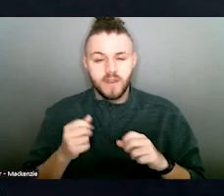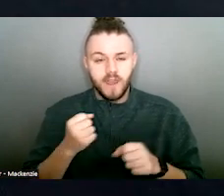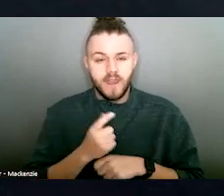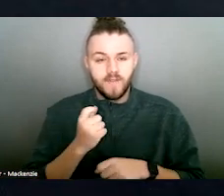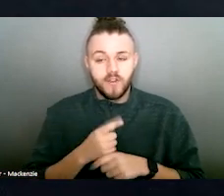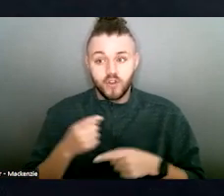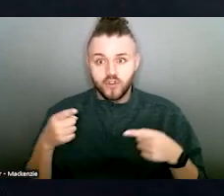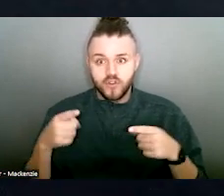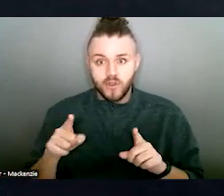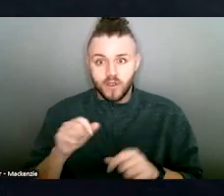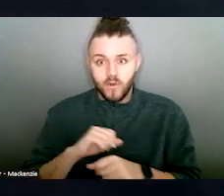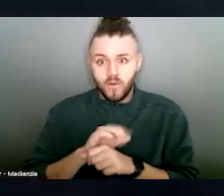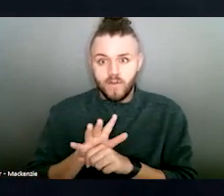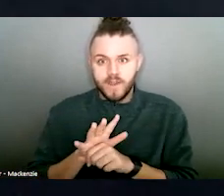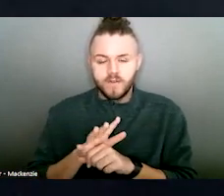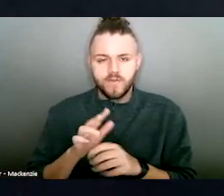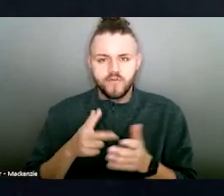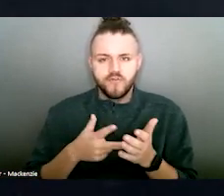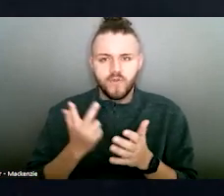age tripled. During